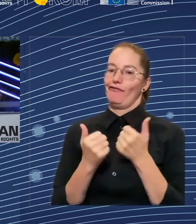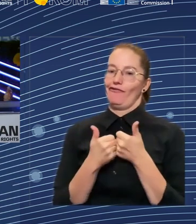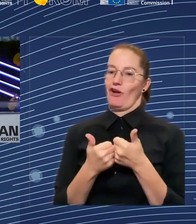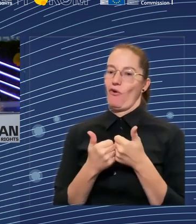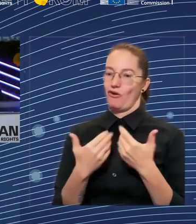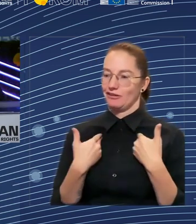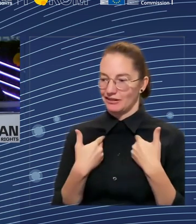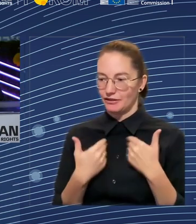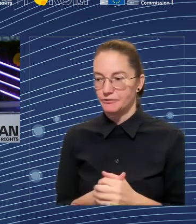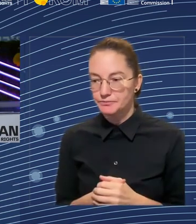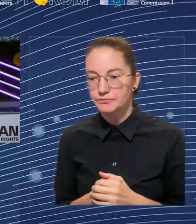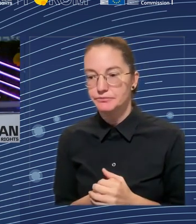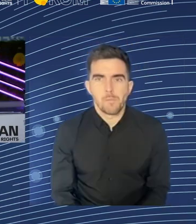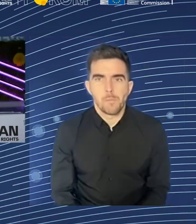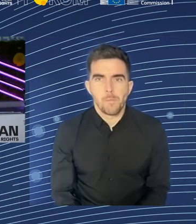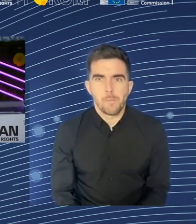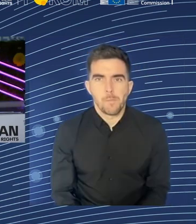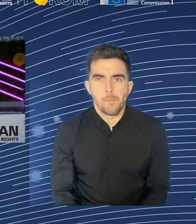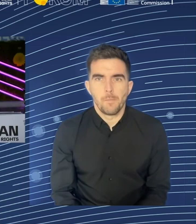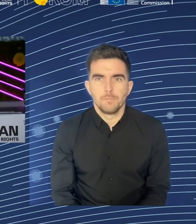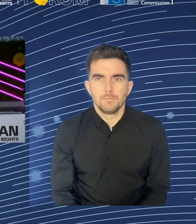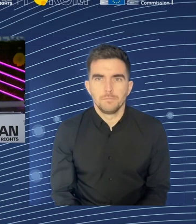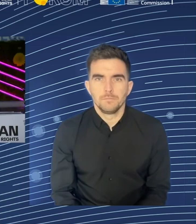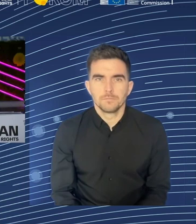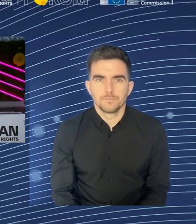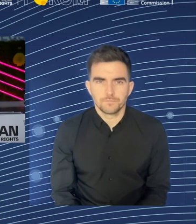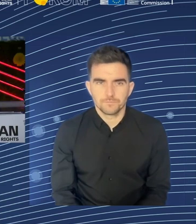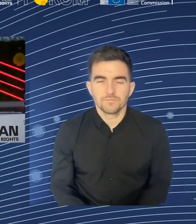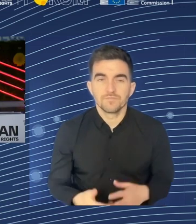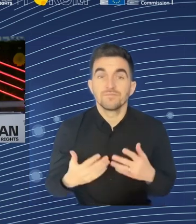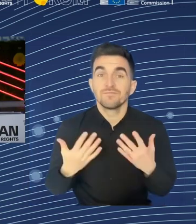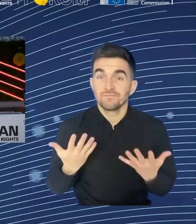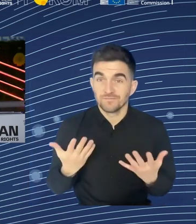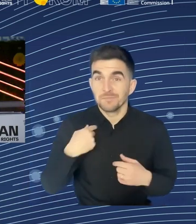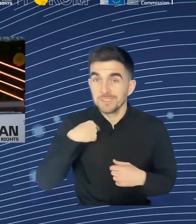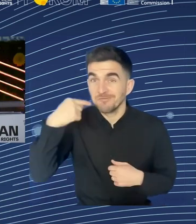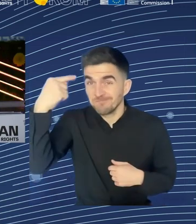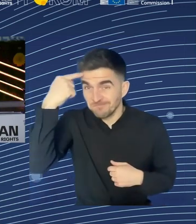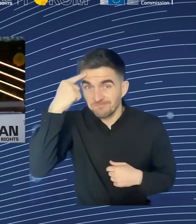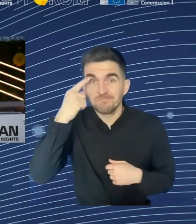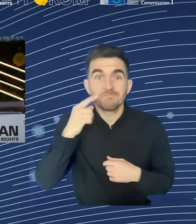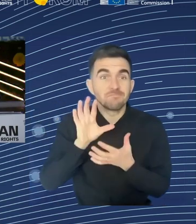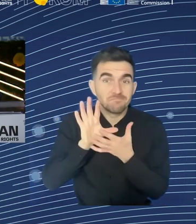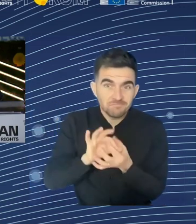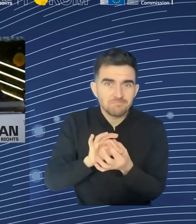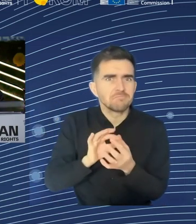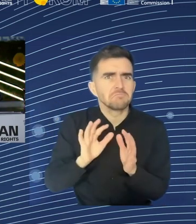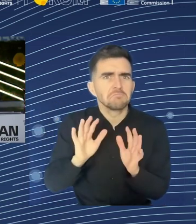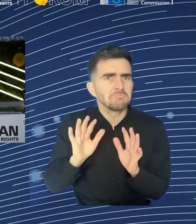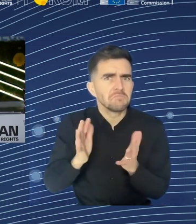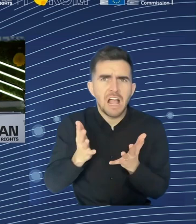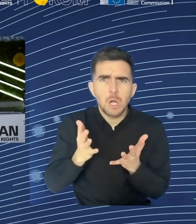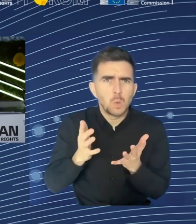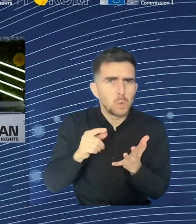list with some things. I will not go through all of them. But of course, the key issue is to make working conditions more